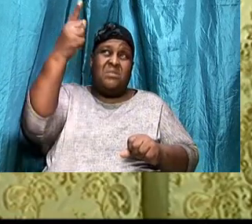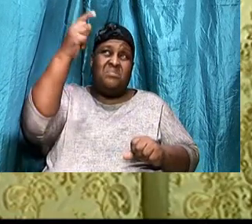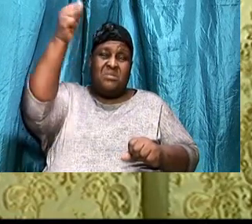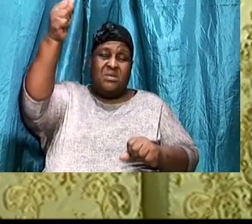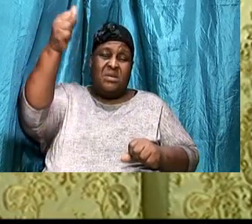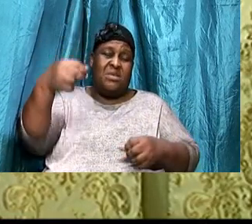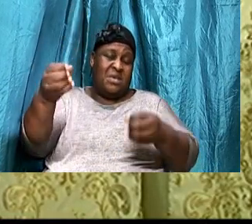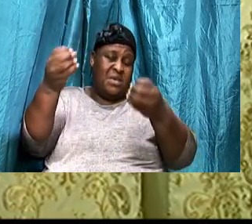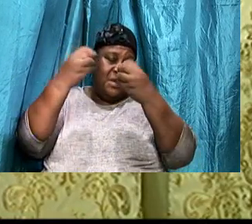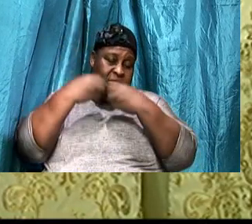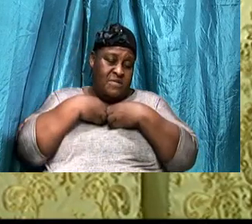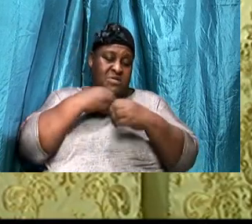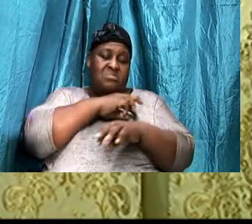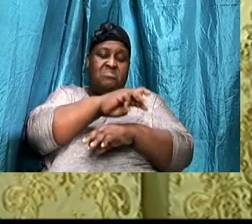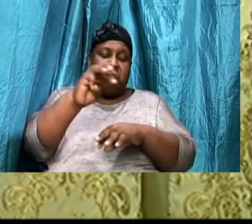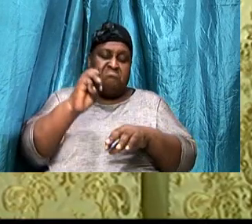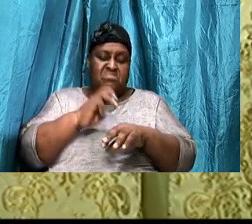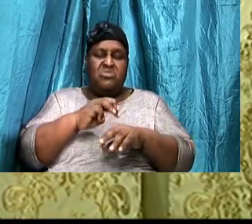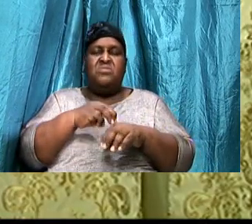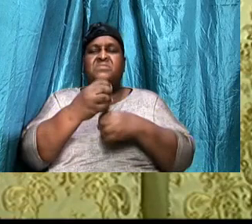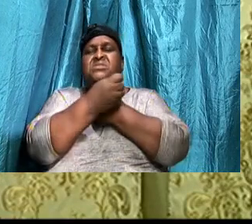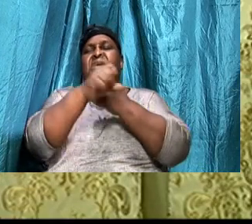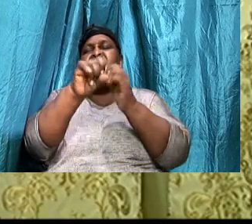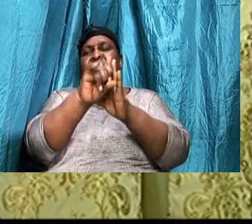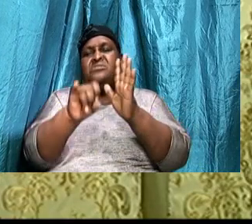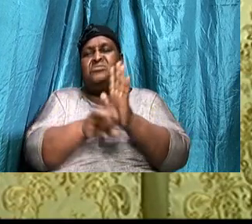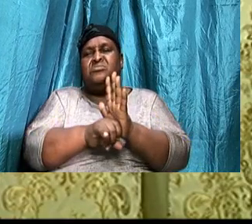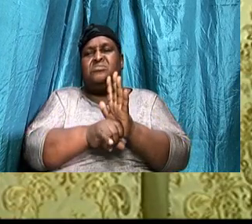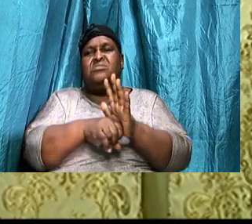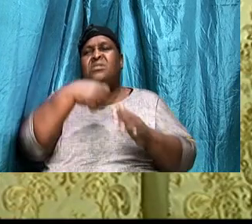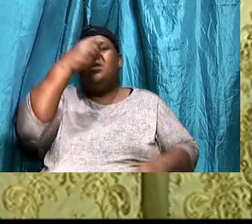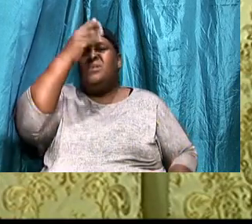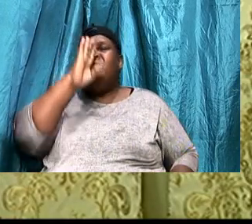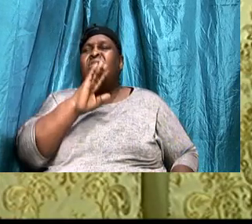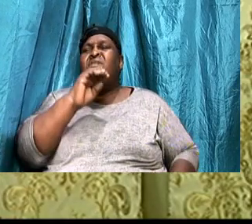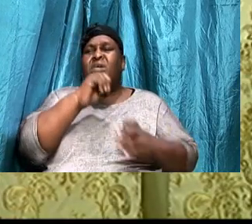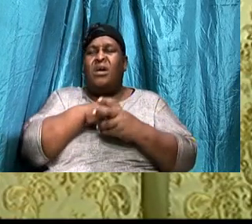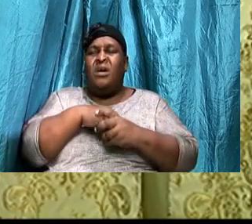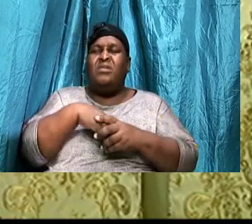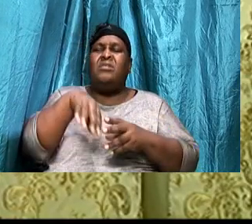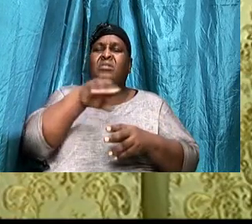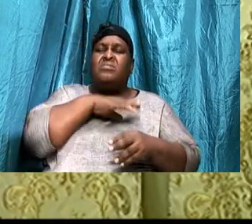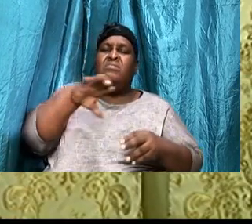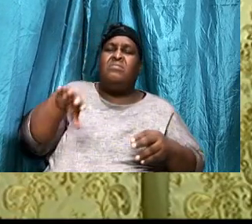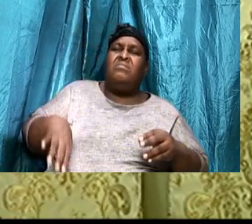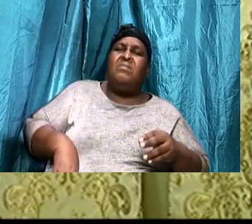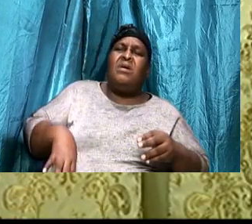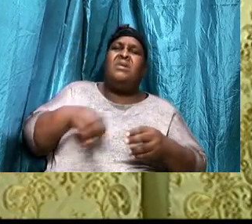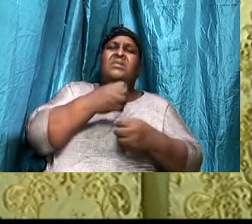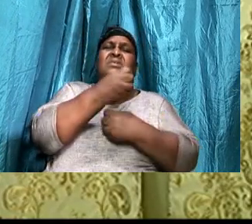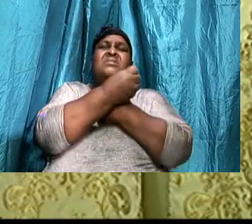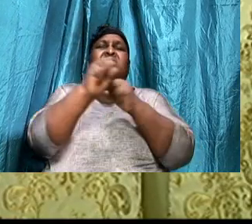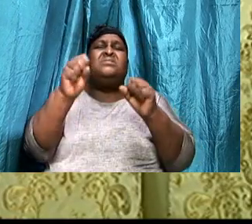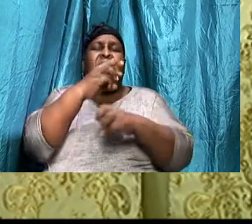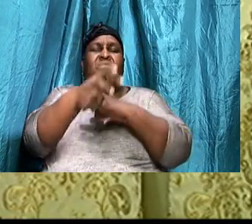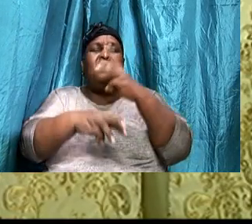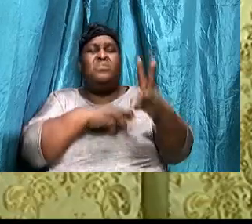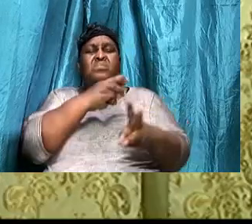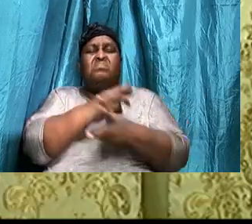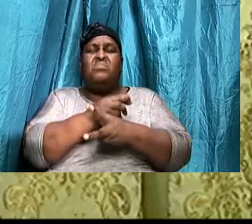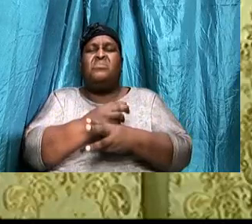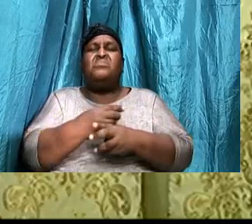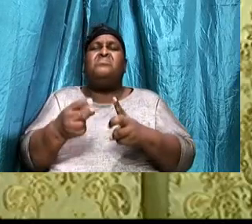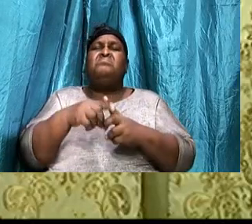reconciliation, For God, Was in Christ, Reconciling the world, Unto himself, Right?